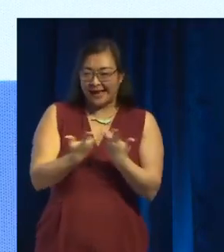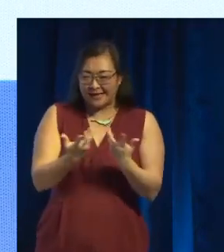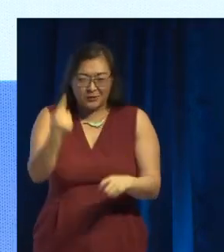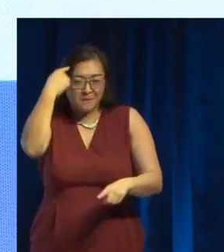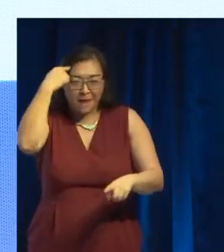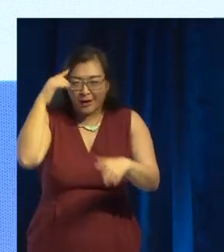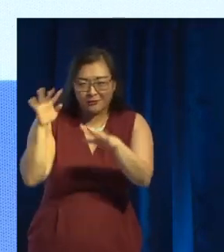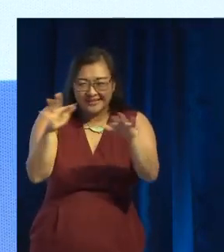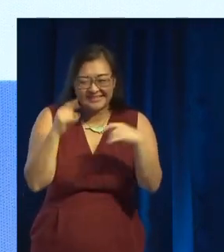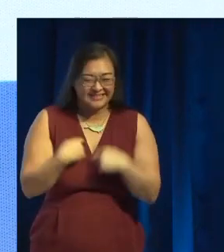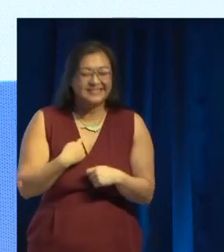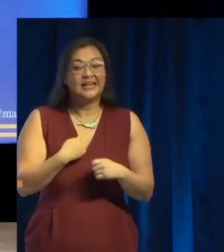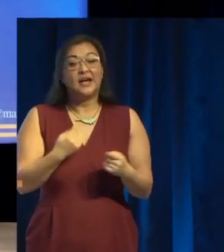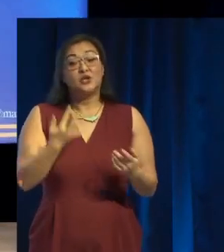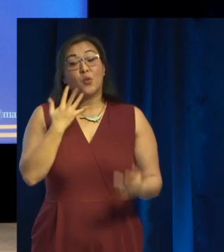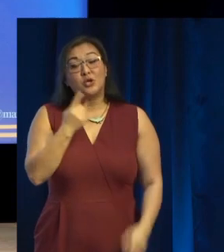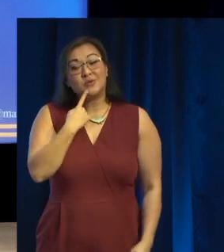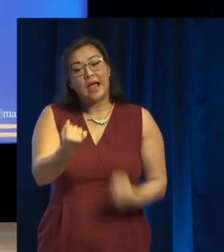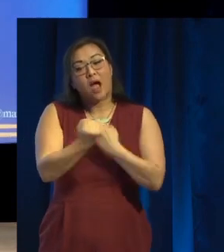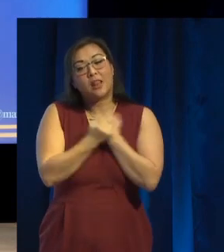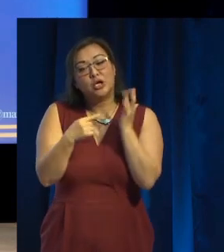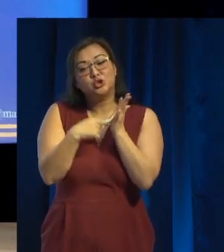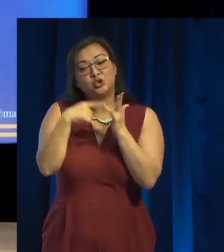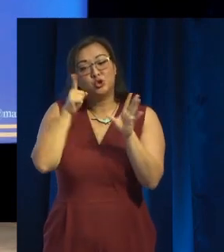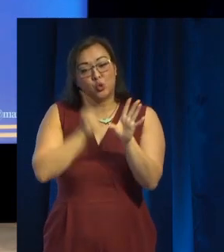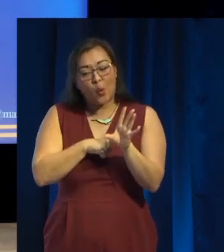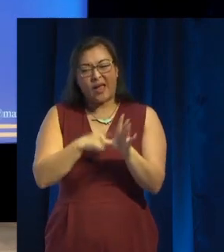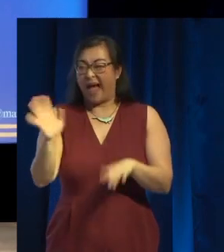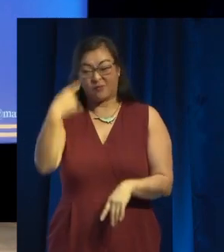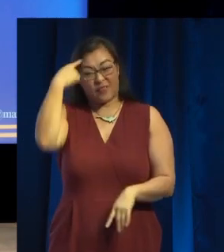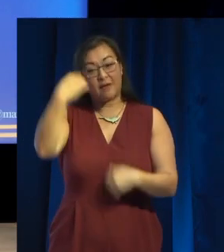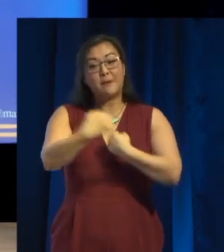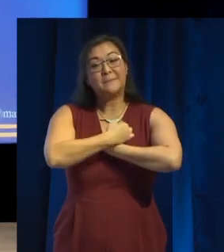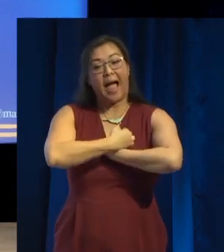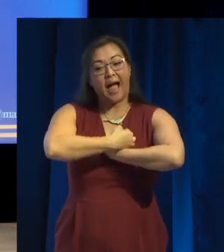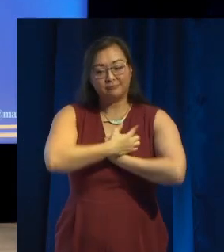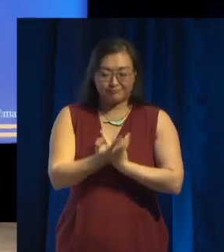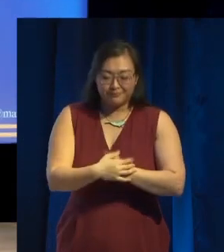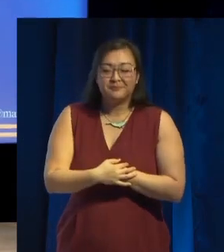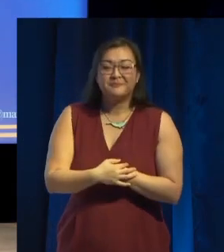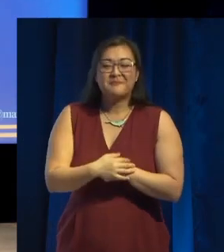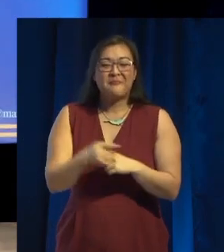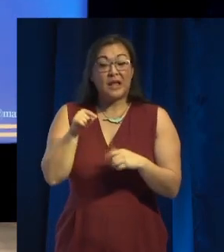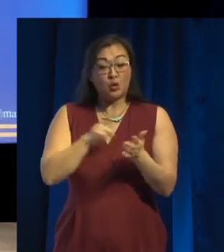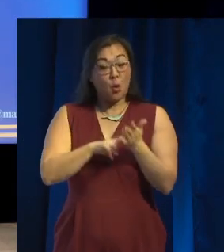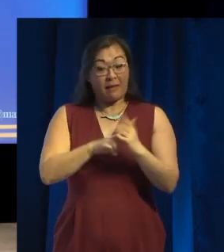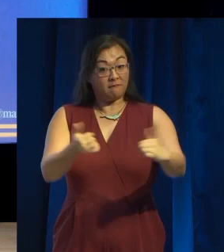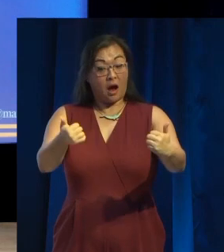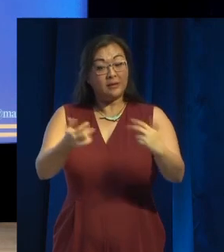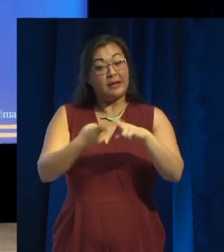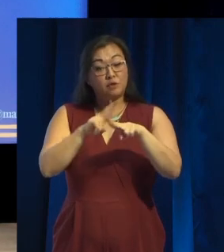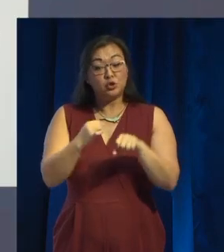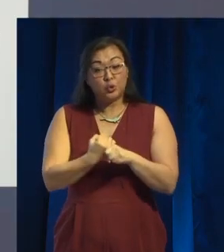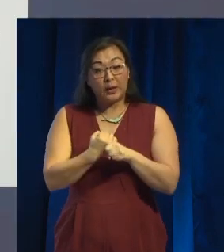Pretty much everyone, when you say cuddly toy, you're going to think of a teddy bear. Now, this is normally fine. If you're doing a game where it's